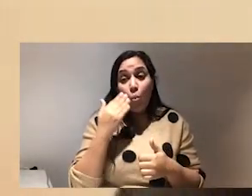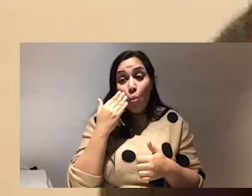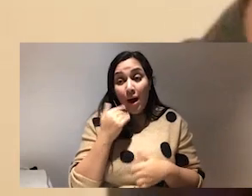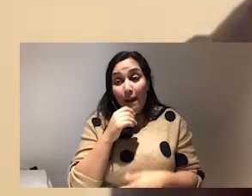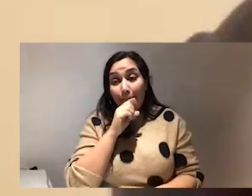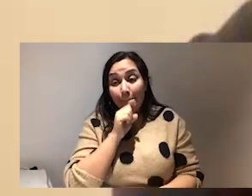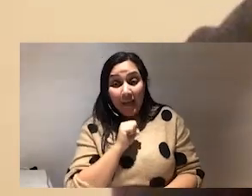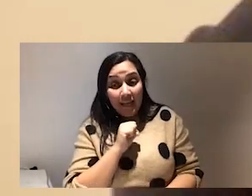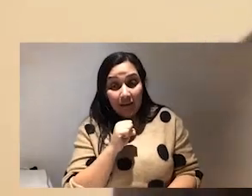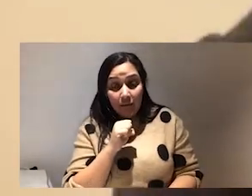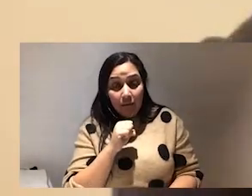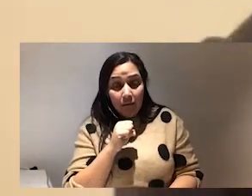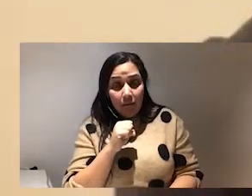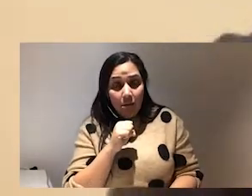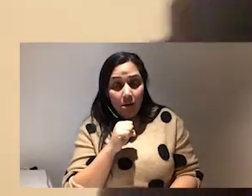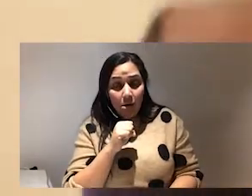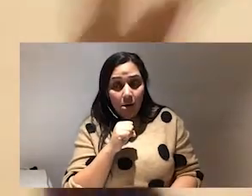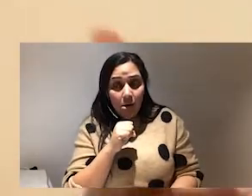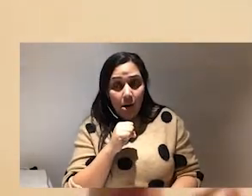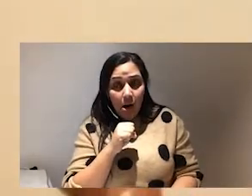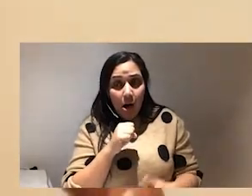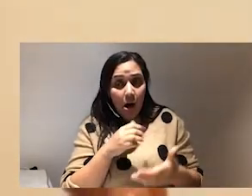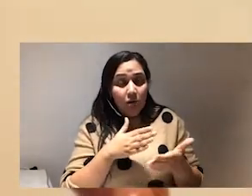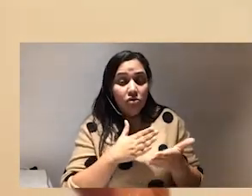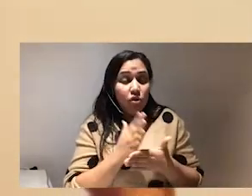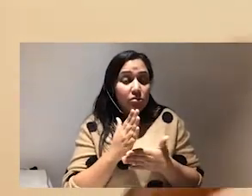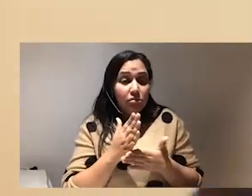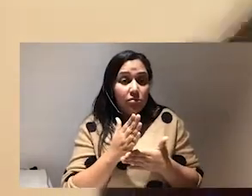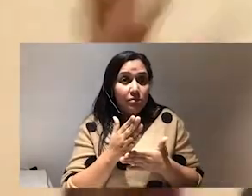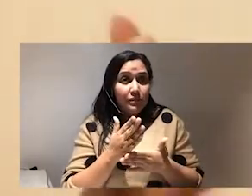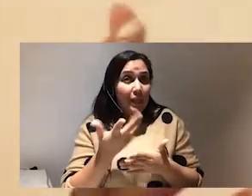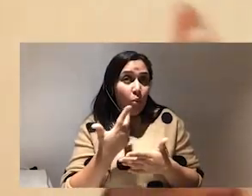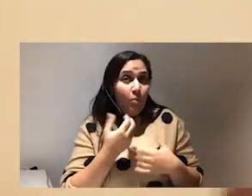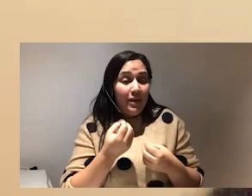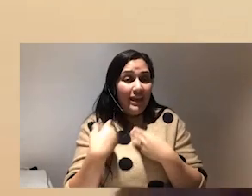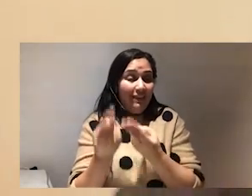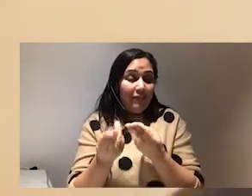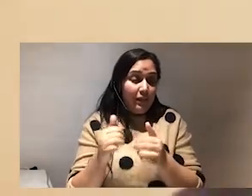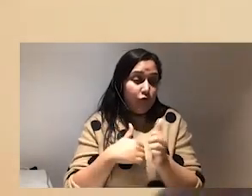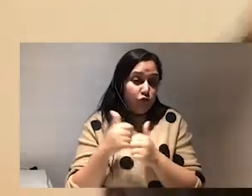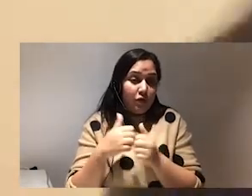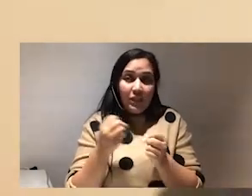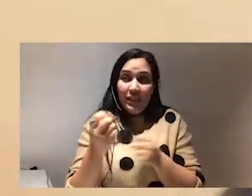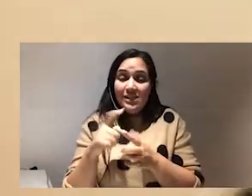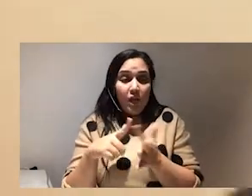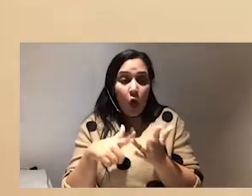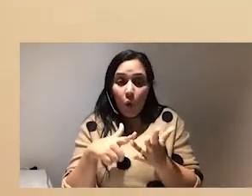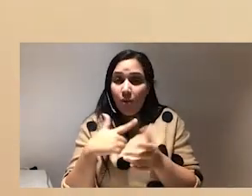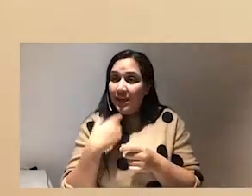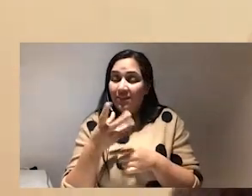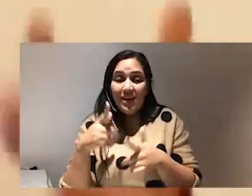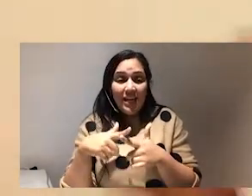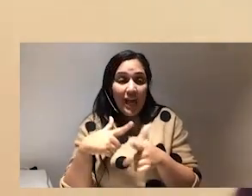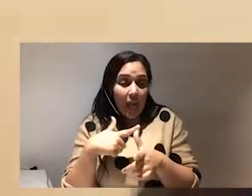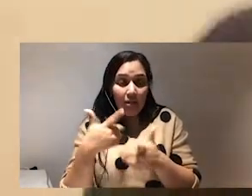are it's just it's just a given that they're going to get infrastructure they become the ceo they're given an ea they're given this they're